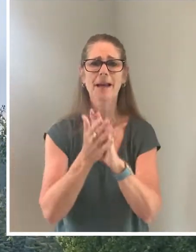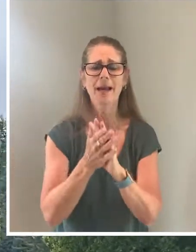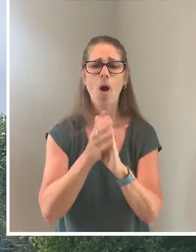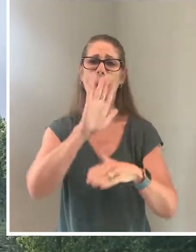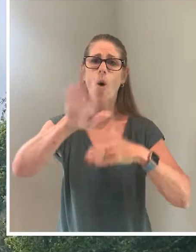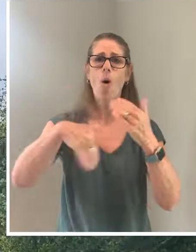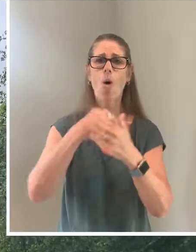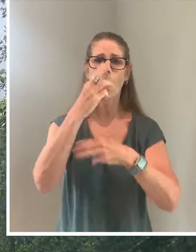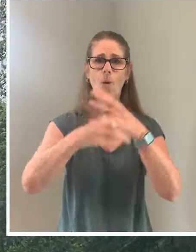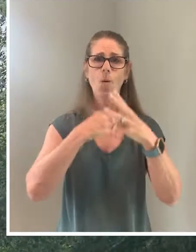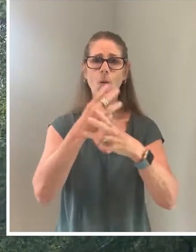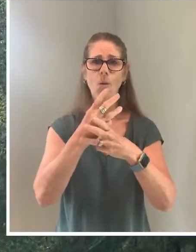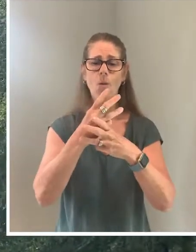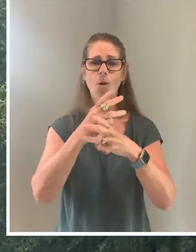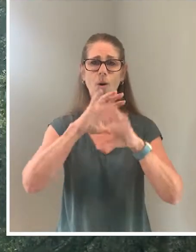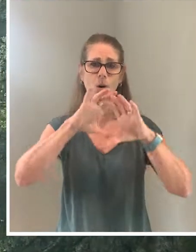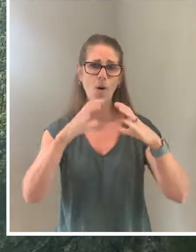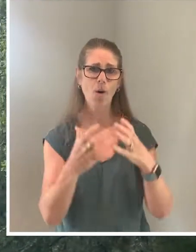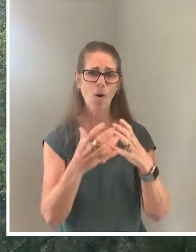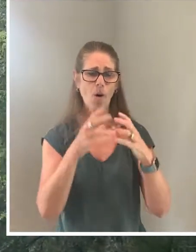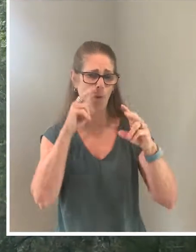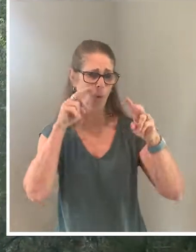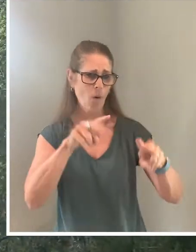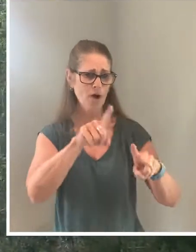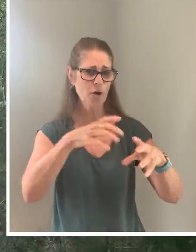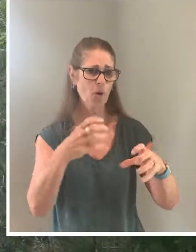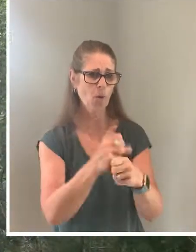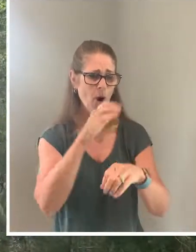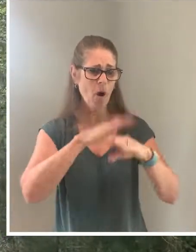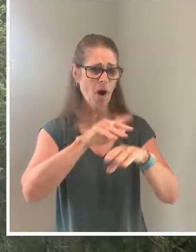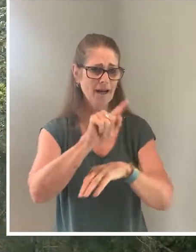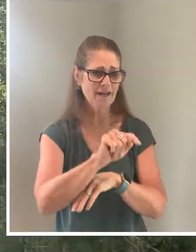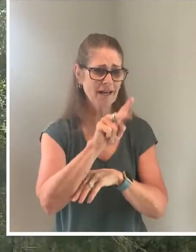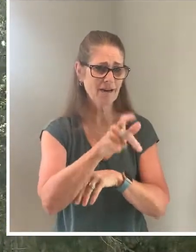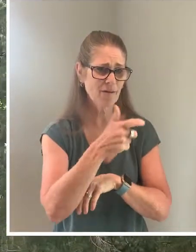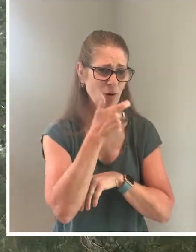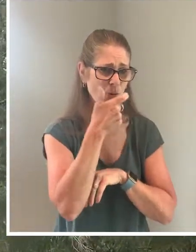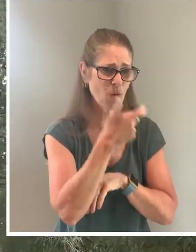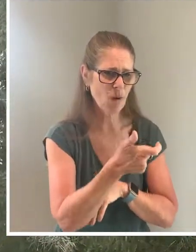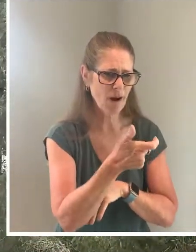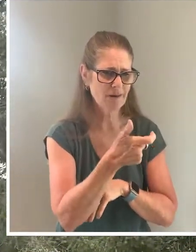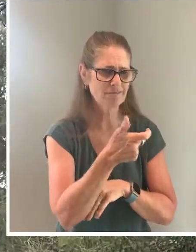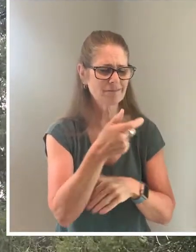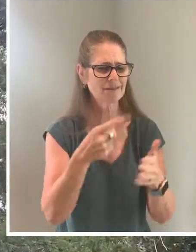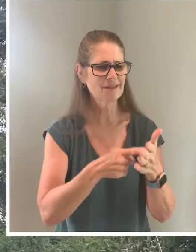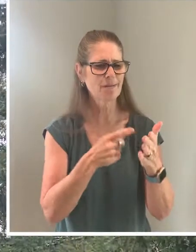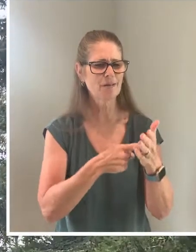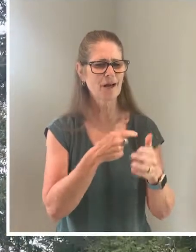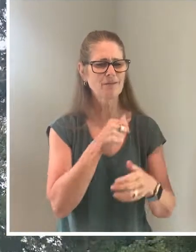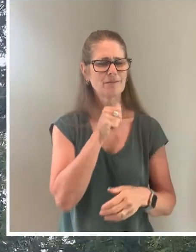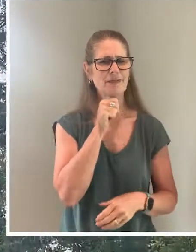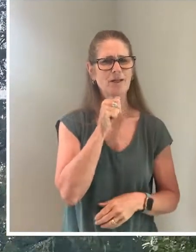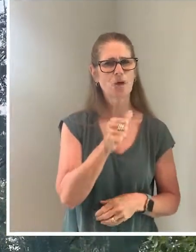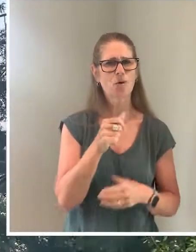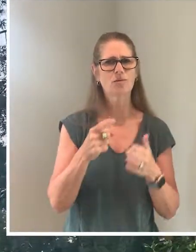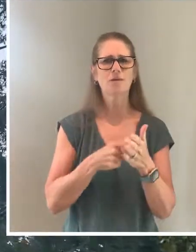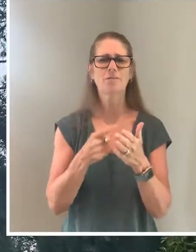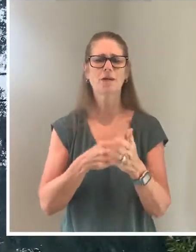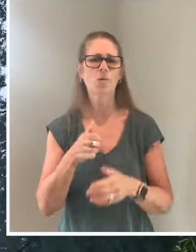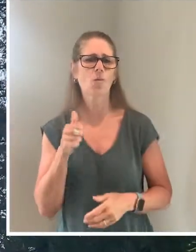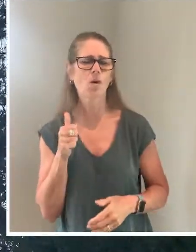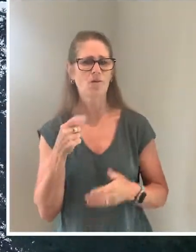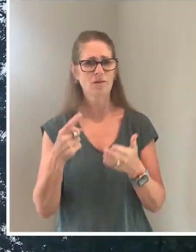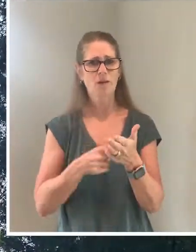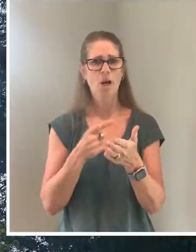watching you win on TV. Except when they don't, because sometimes they won't. I'm afraid that sometimes you'll play